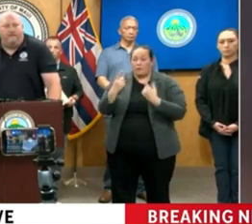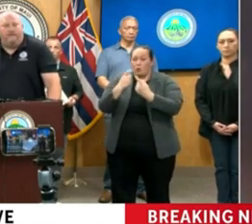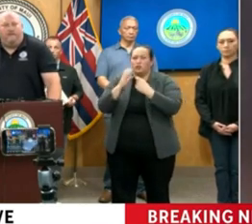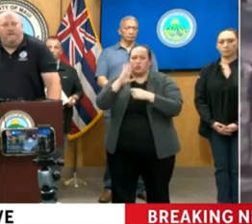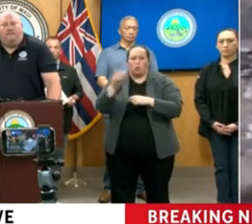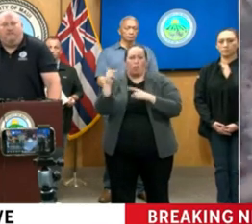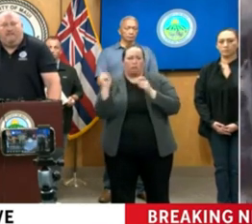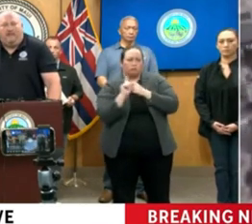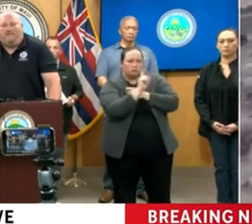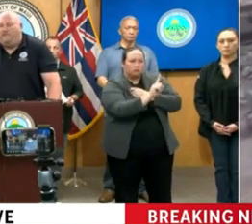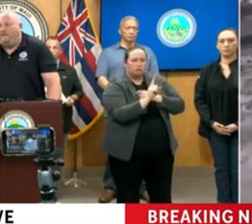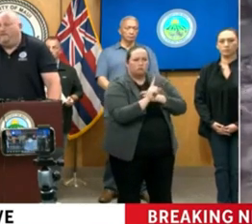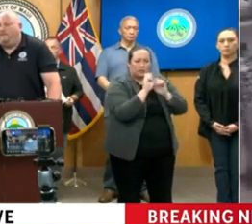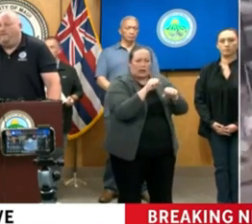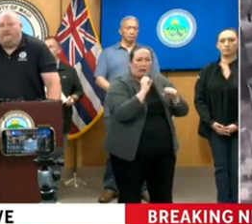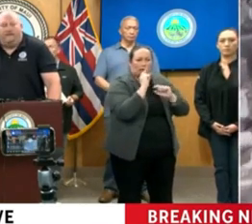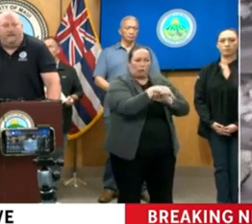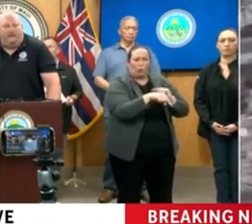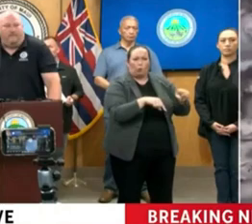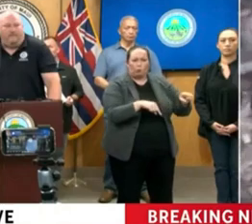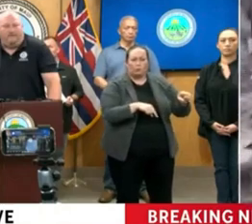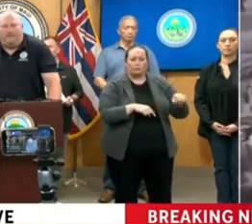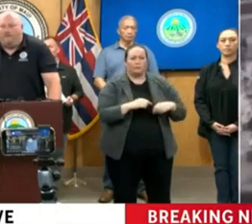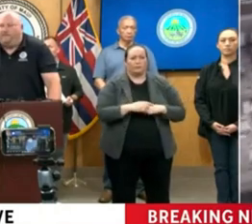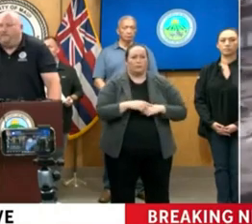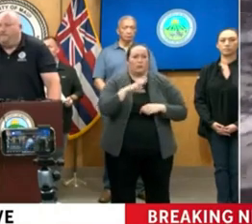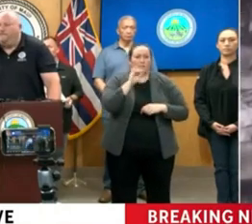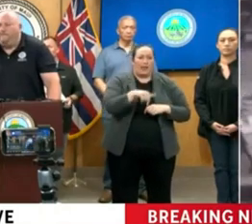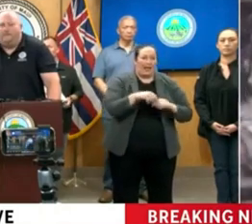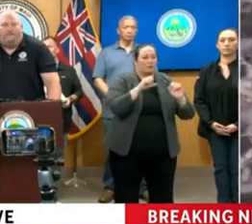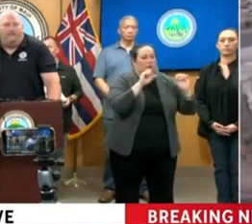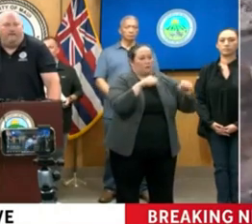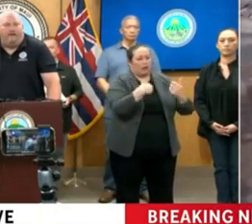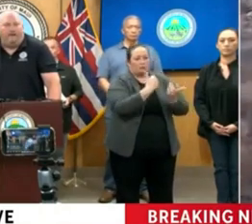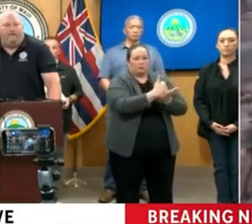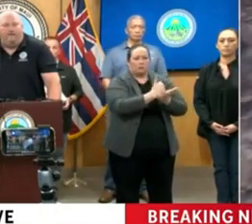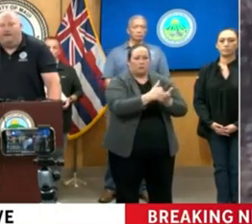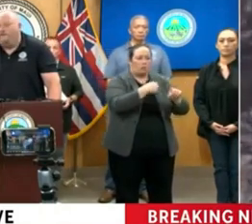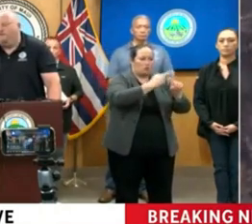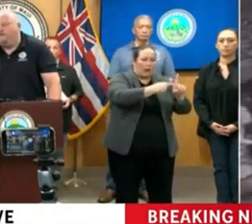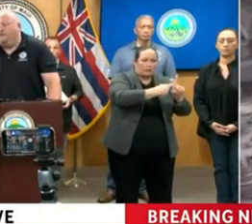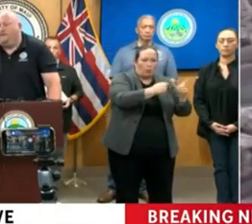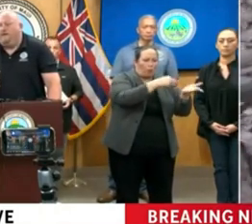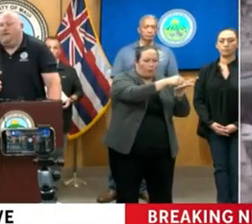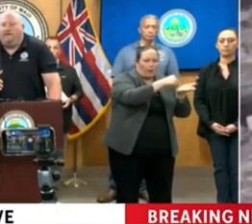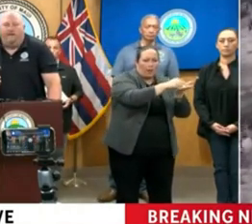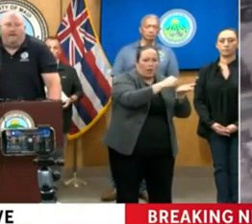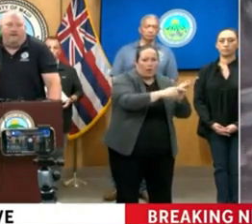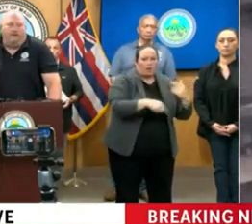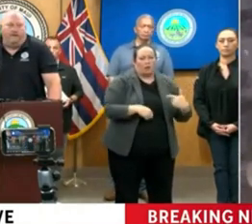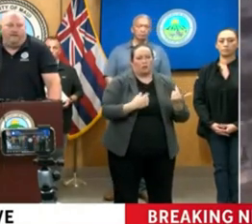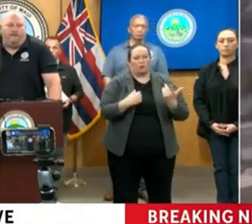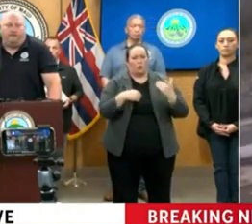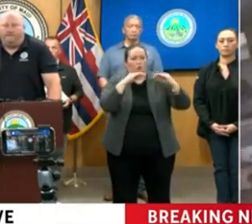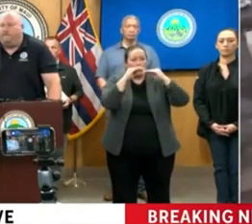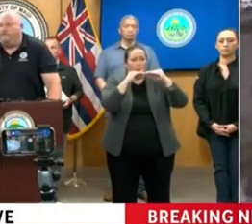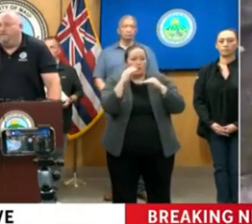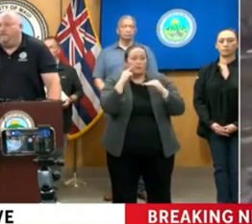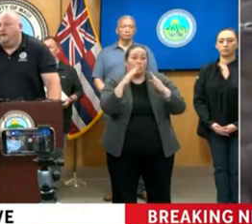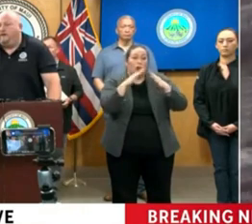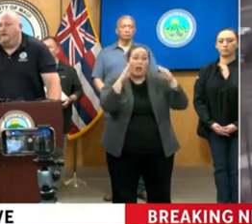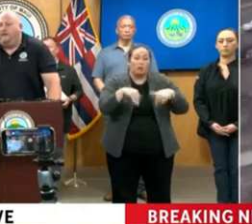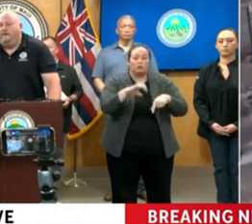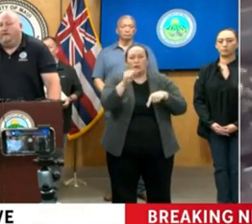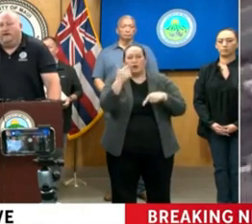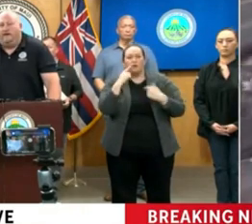come in there. But that funding through there not only could provide rental assistance, but repair costs for your house and other assistance